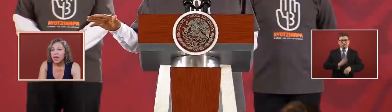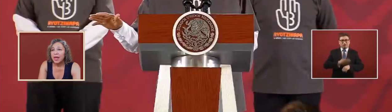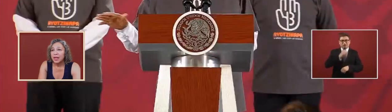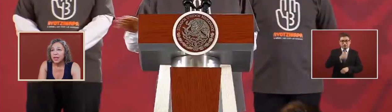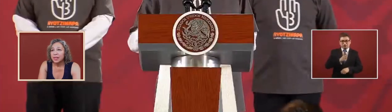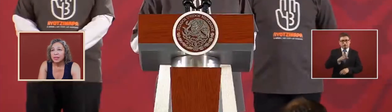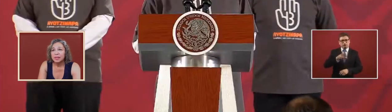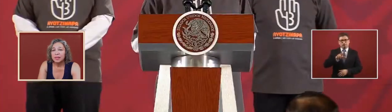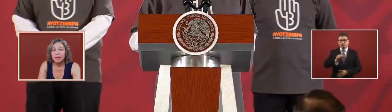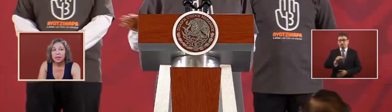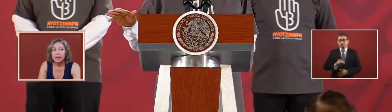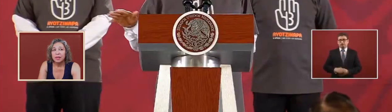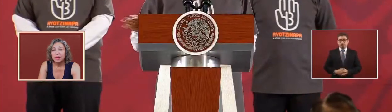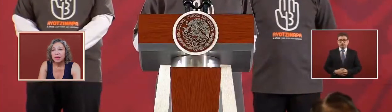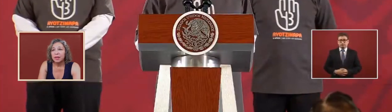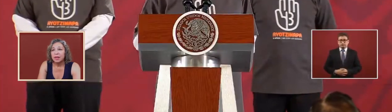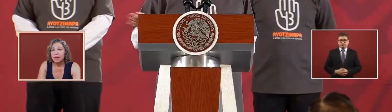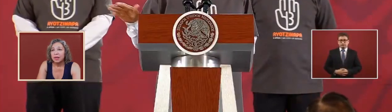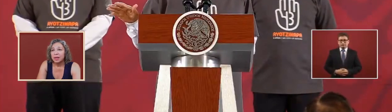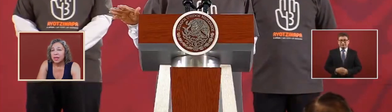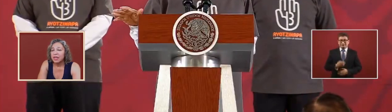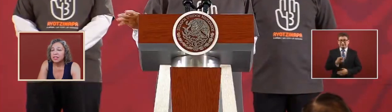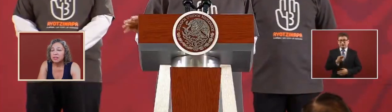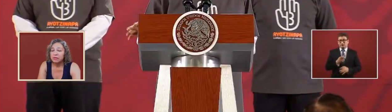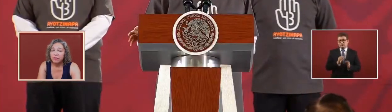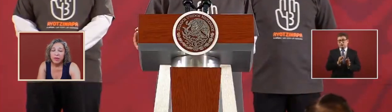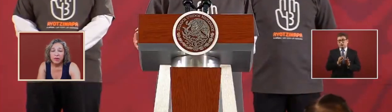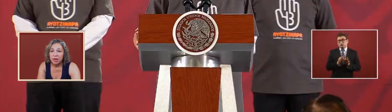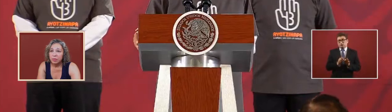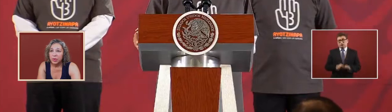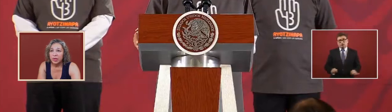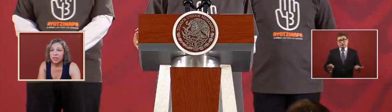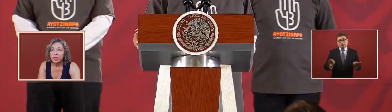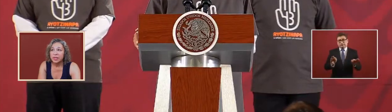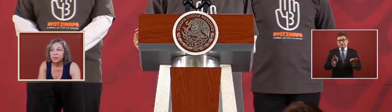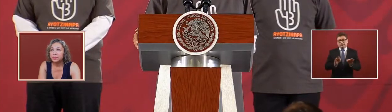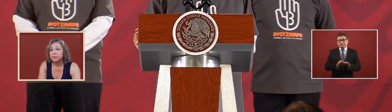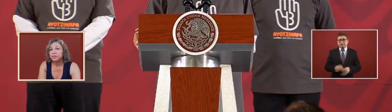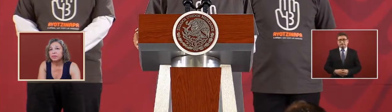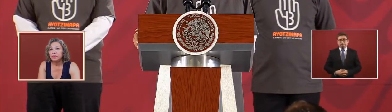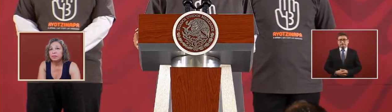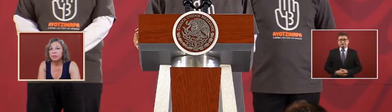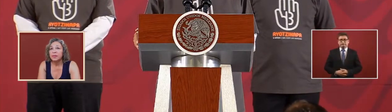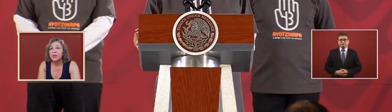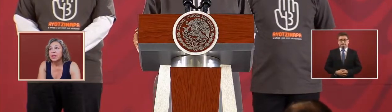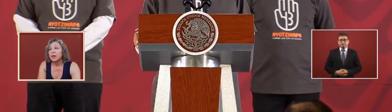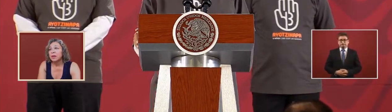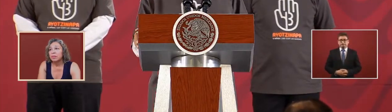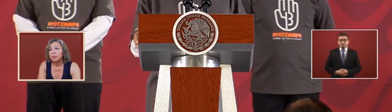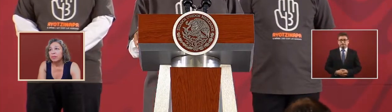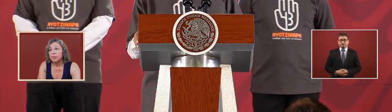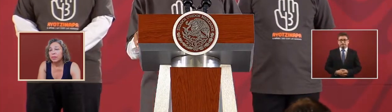that is is very important when